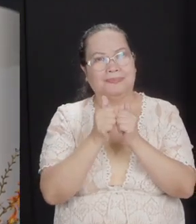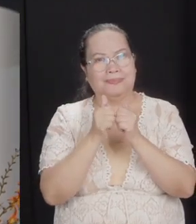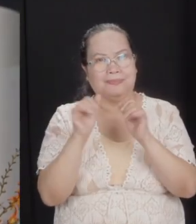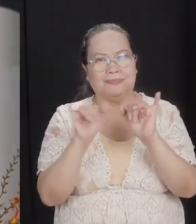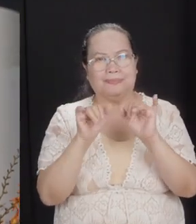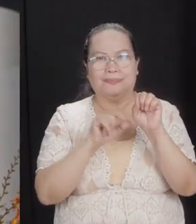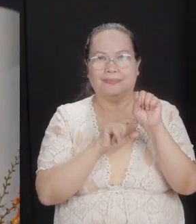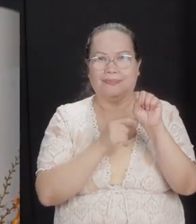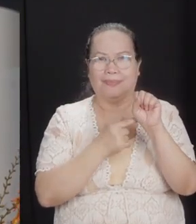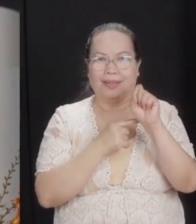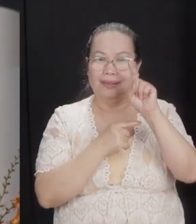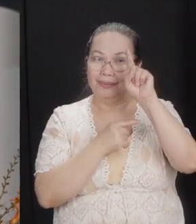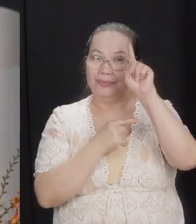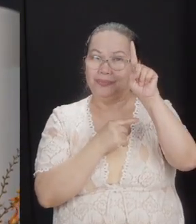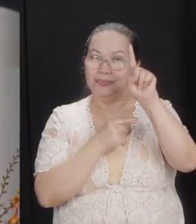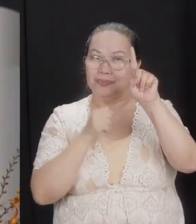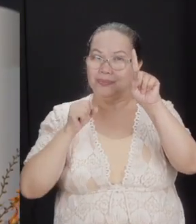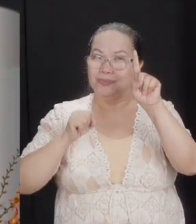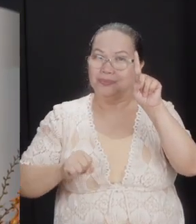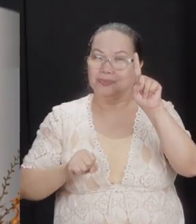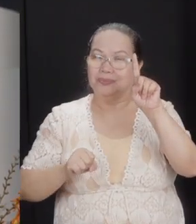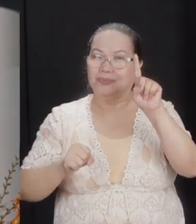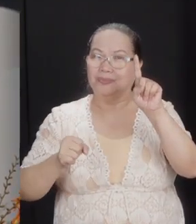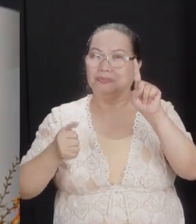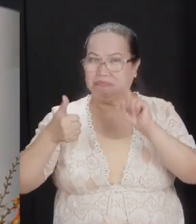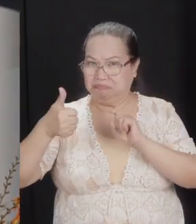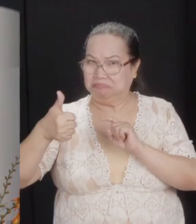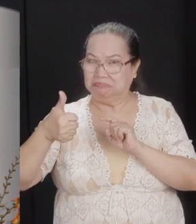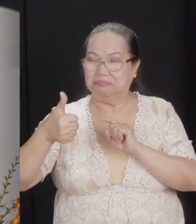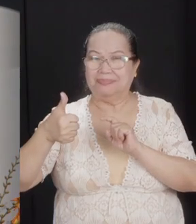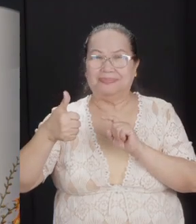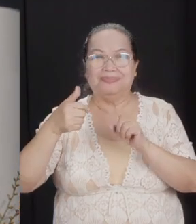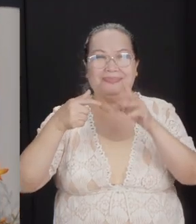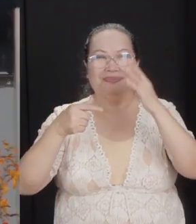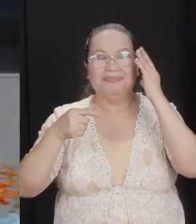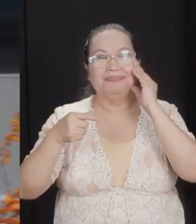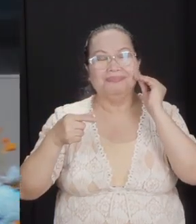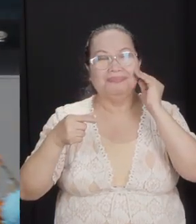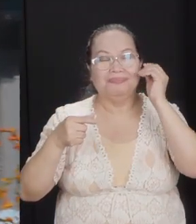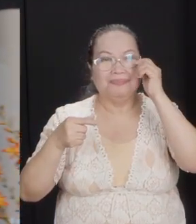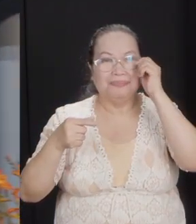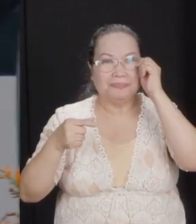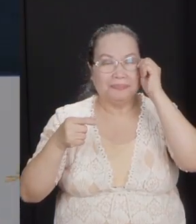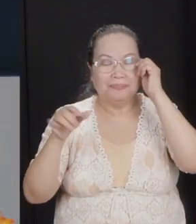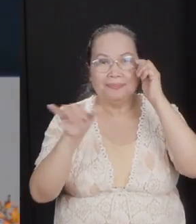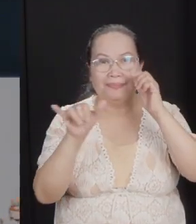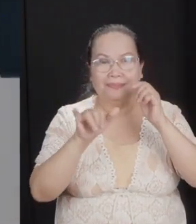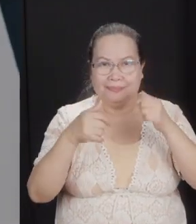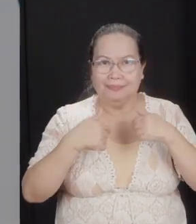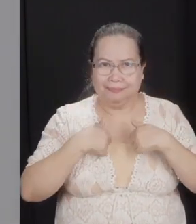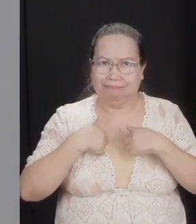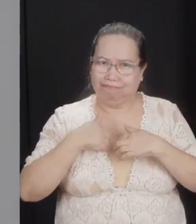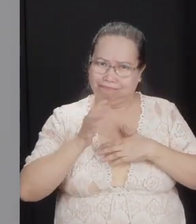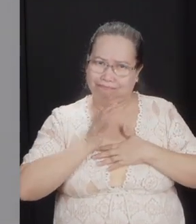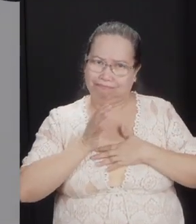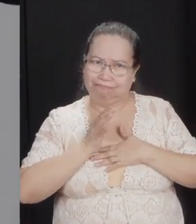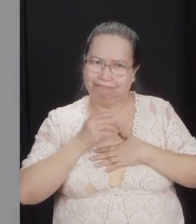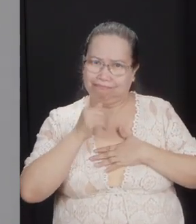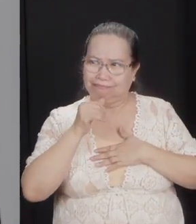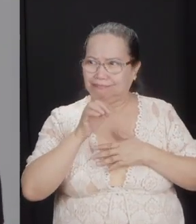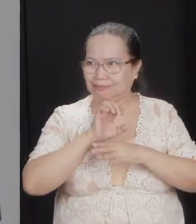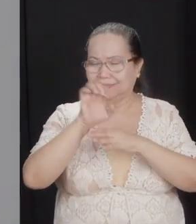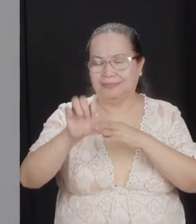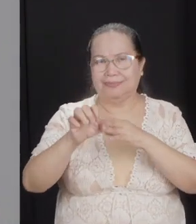all started because one side meant well. And you know this from human experience, no? The saying, I meant well, does not always end